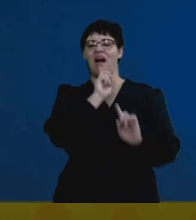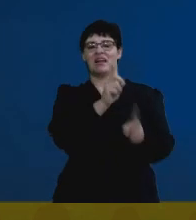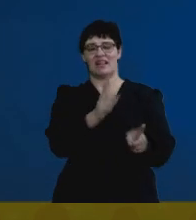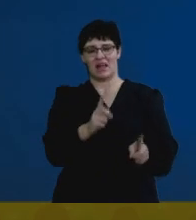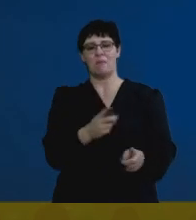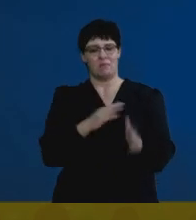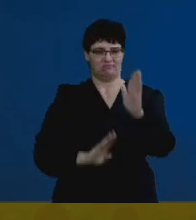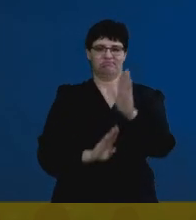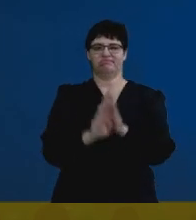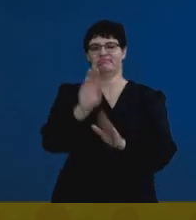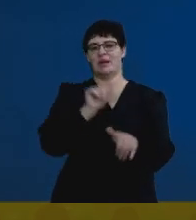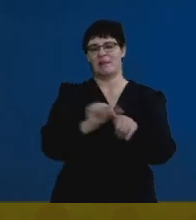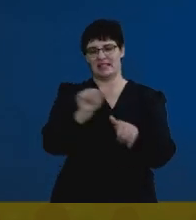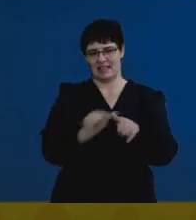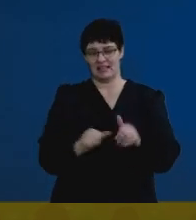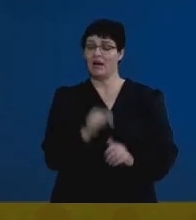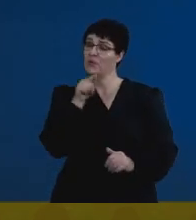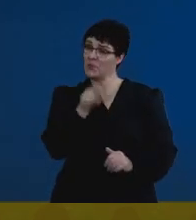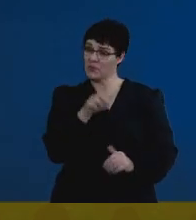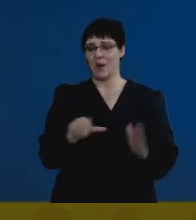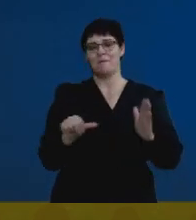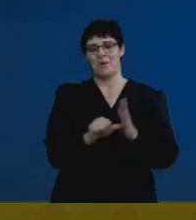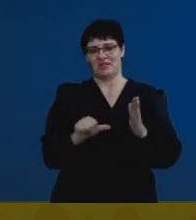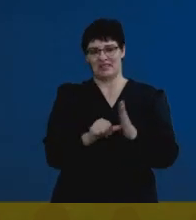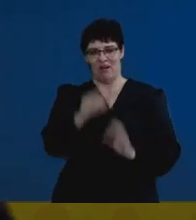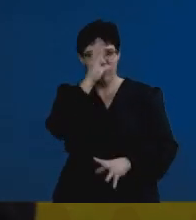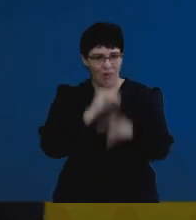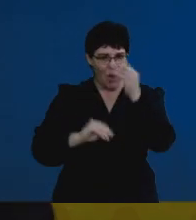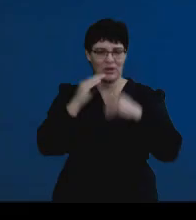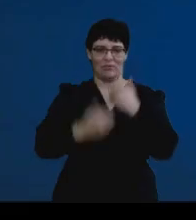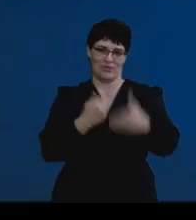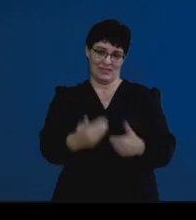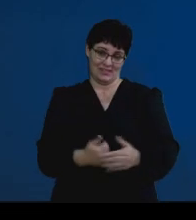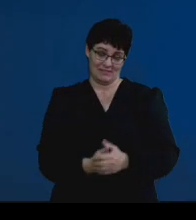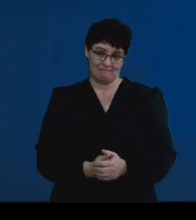starts to improve. So that's the crucial part of the learning process.